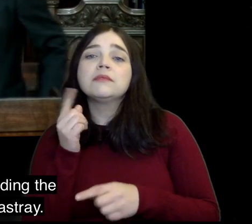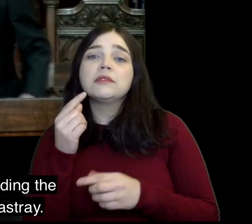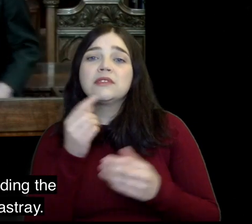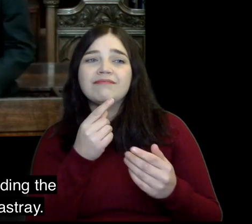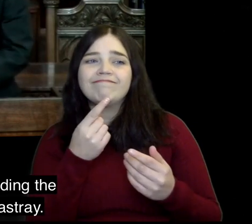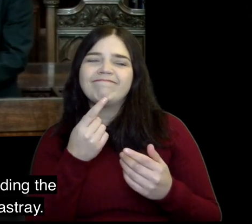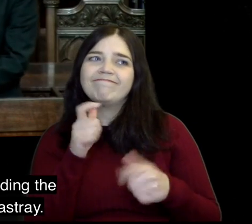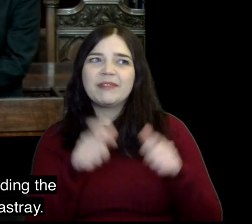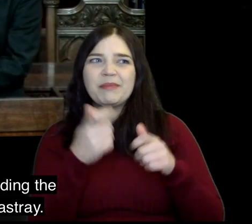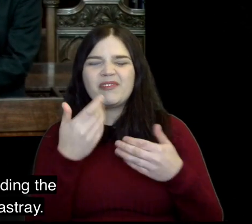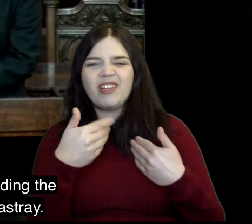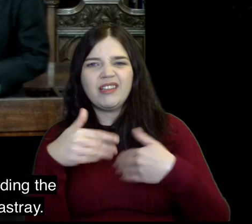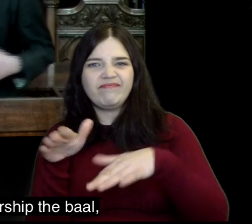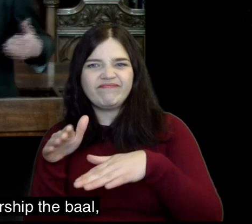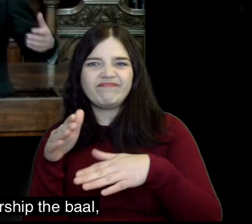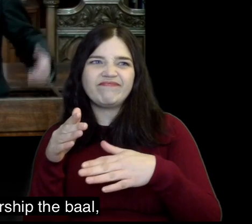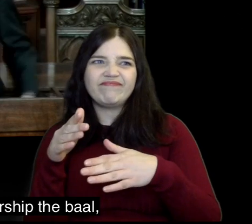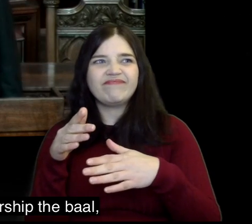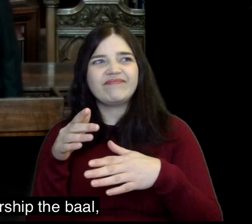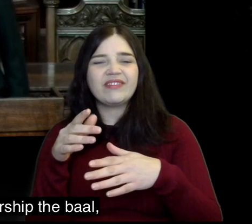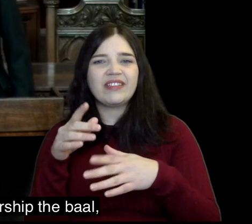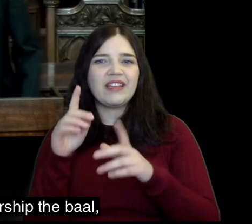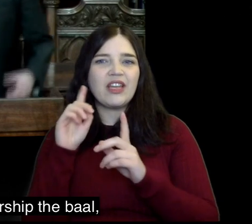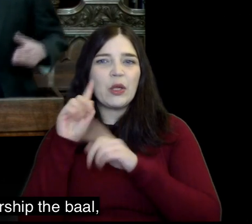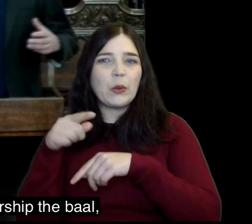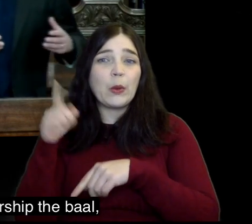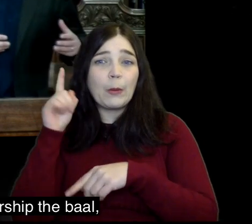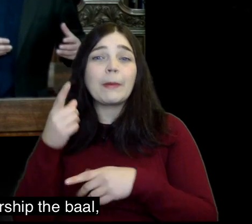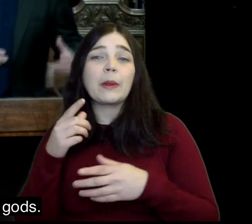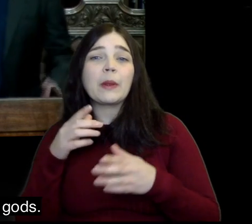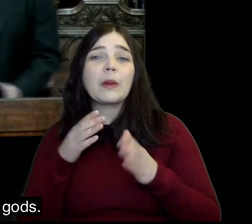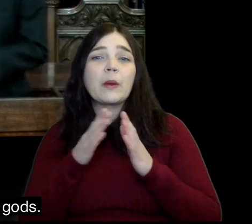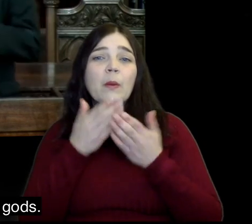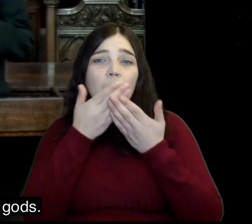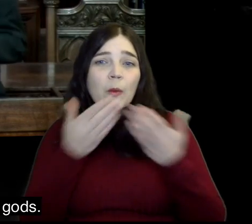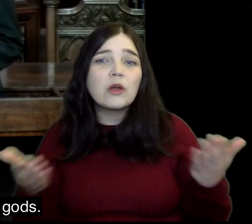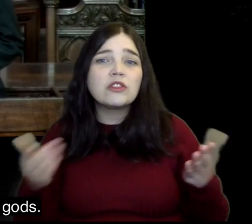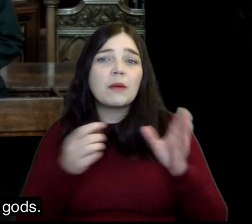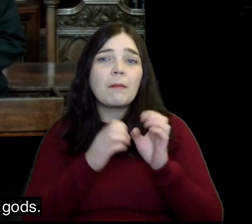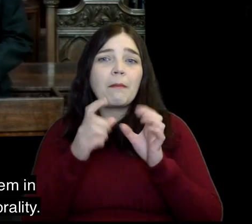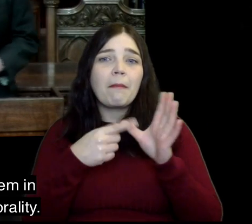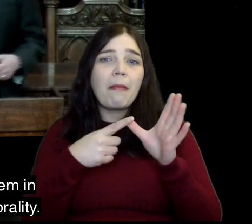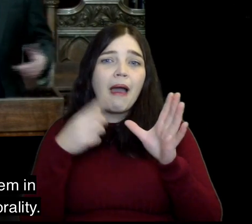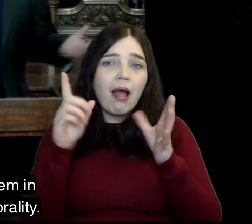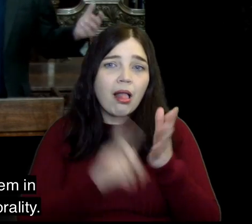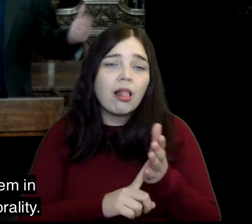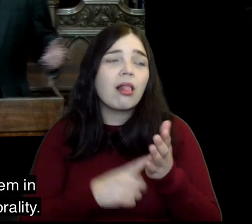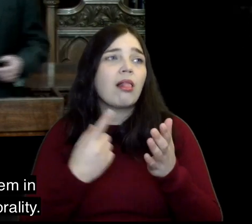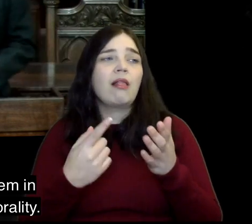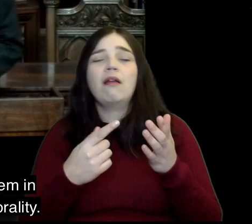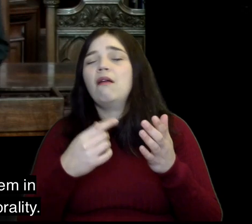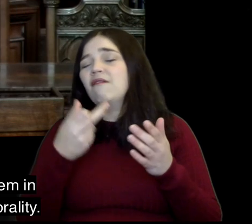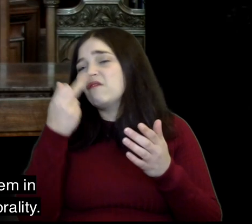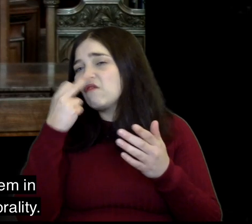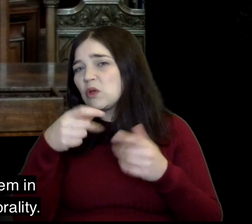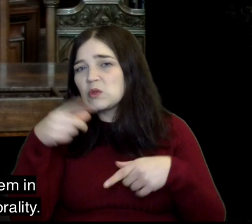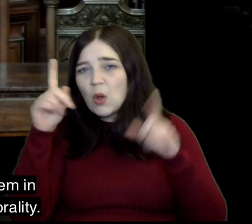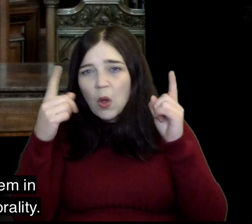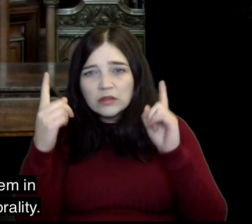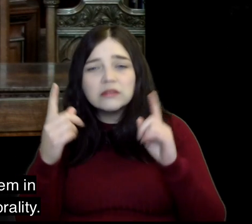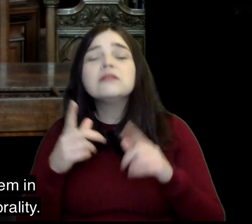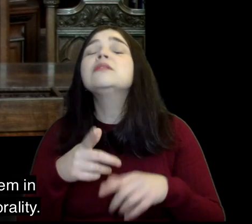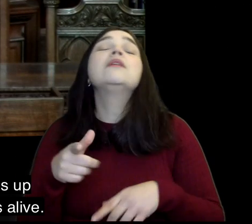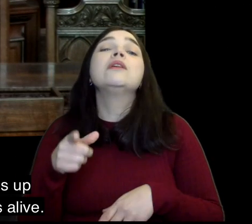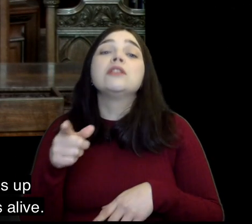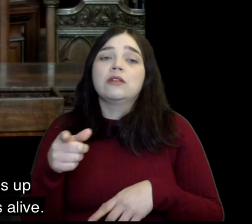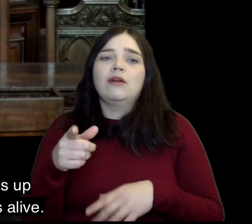the king is leading the people of Israel astray He's leading them to worship the Baals to worship false gods He's leading them in